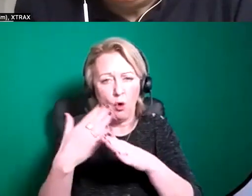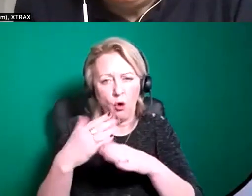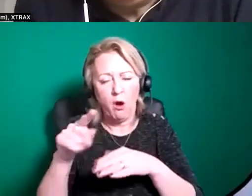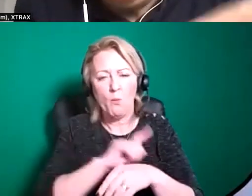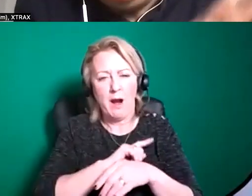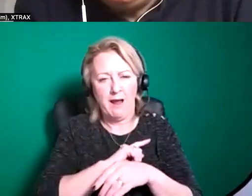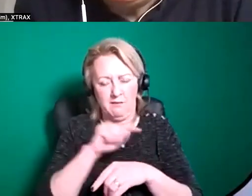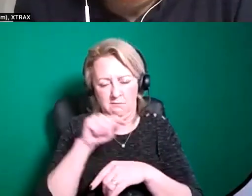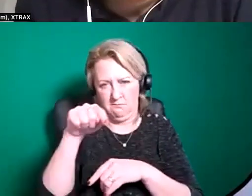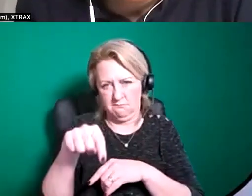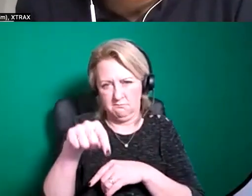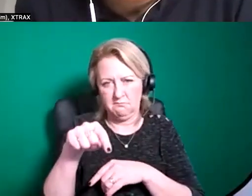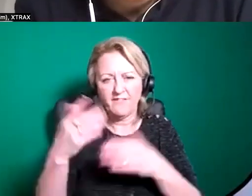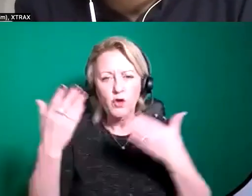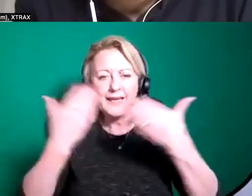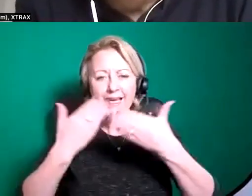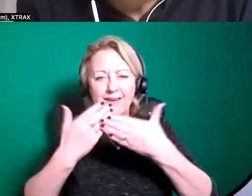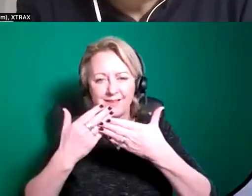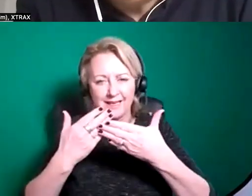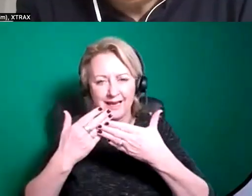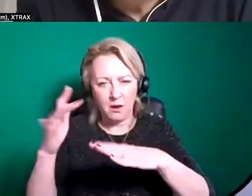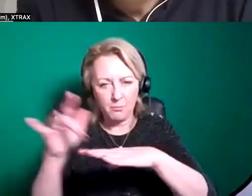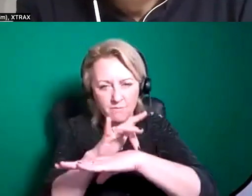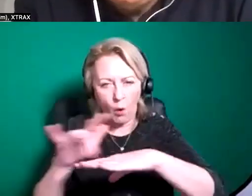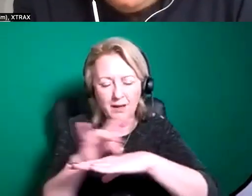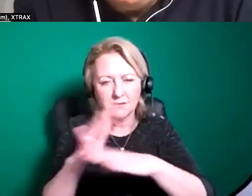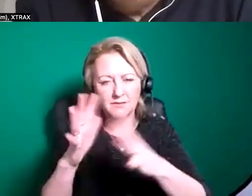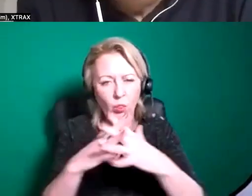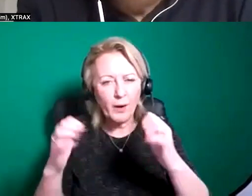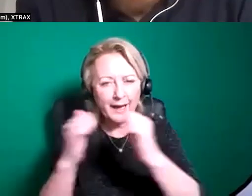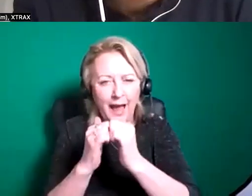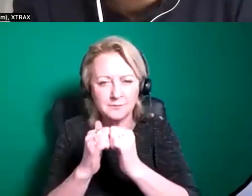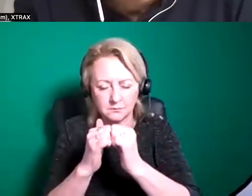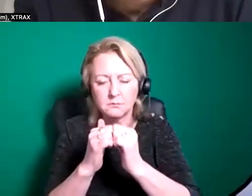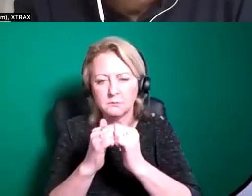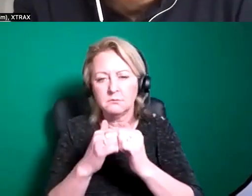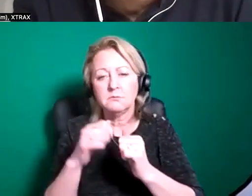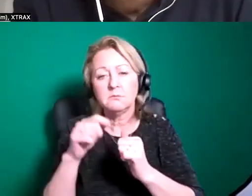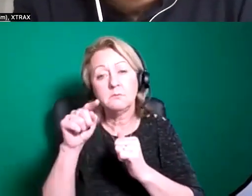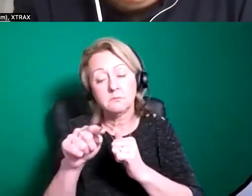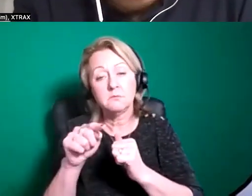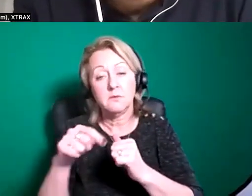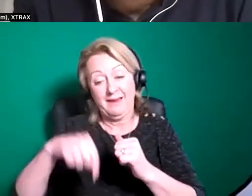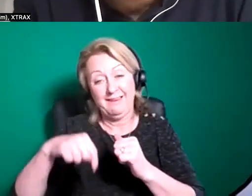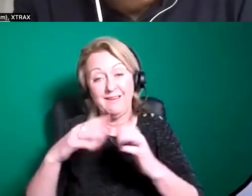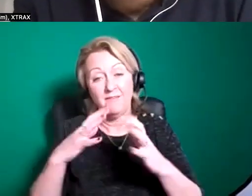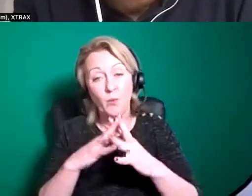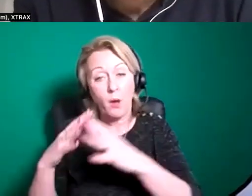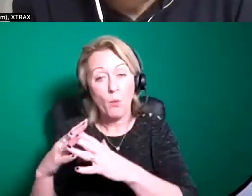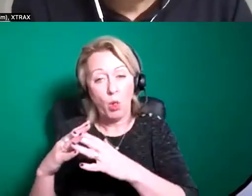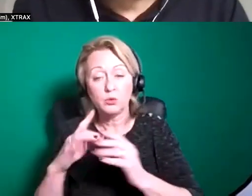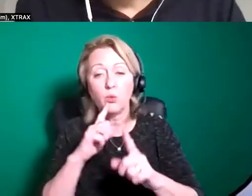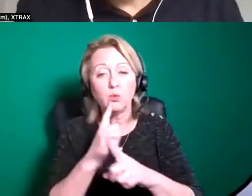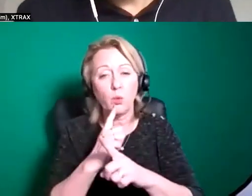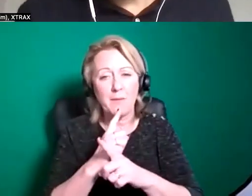kind of uh the evening kind of performances over the course of a weekend and but for the purposes of without walls and when we're talking about